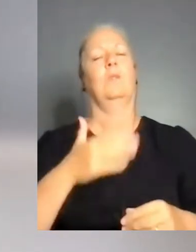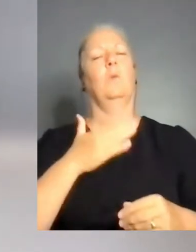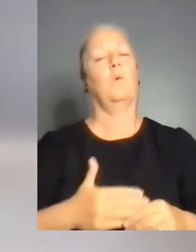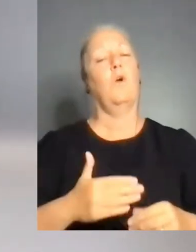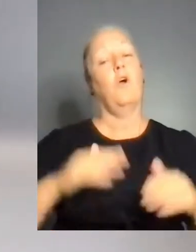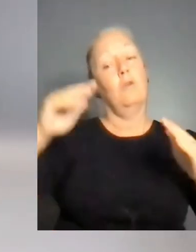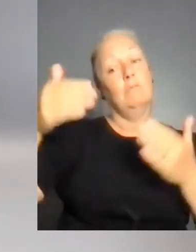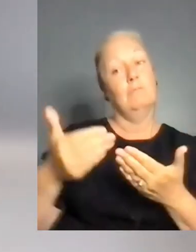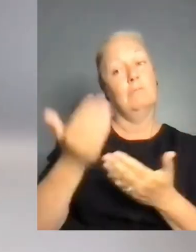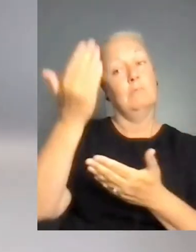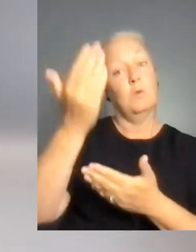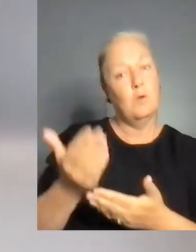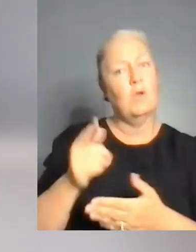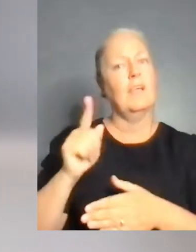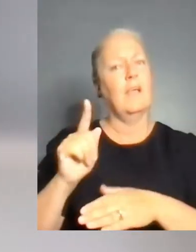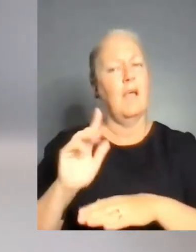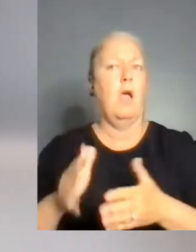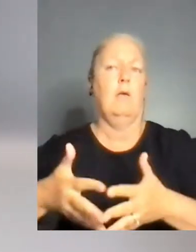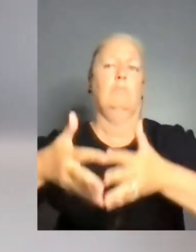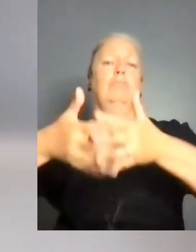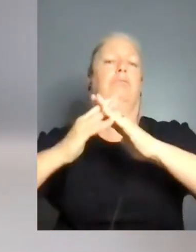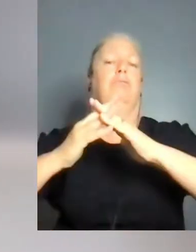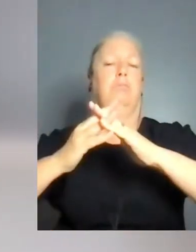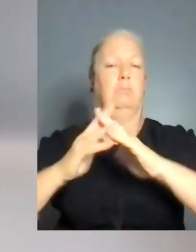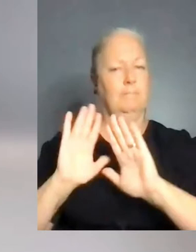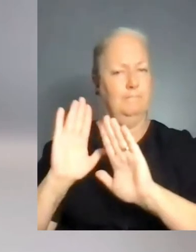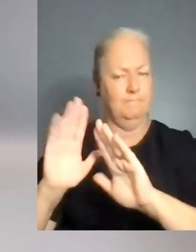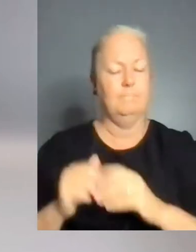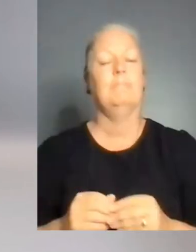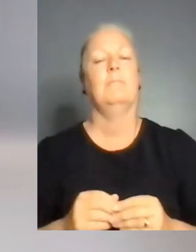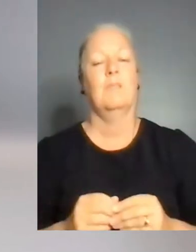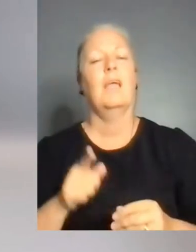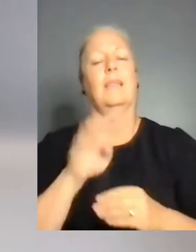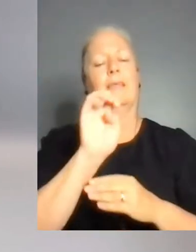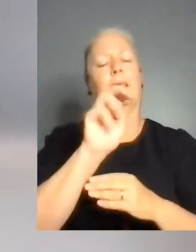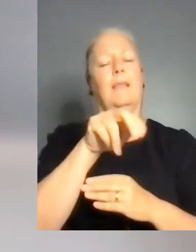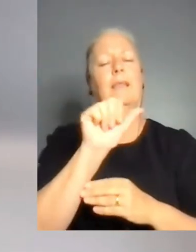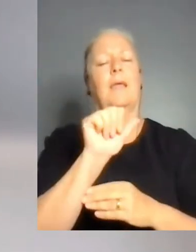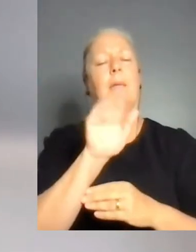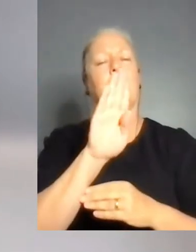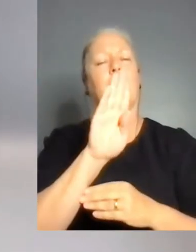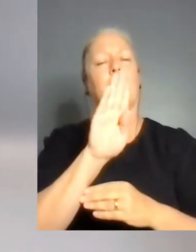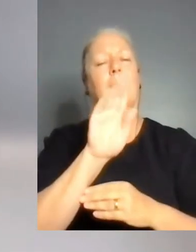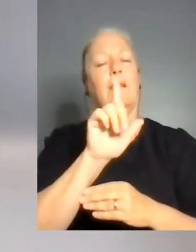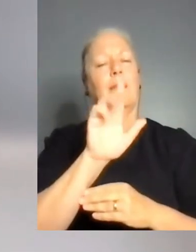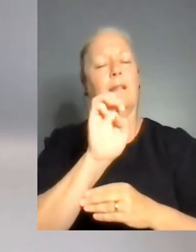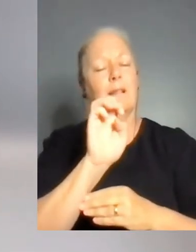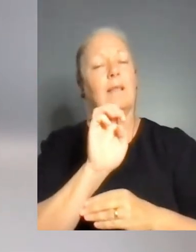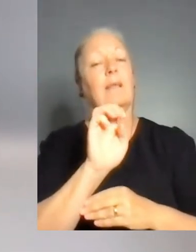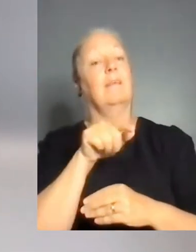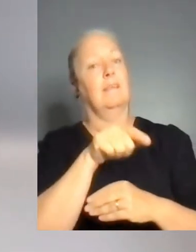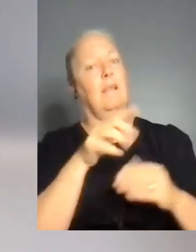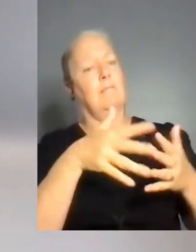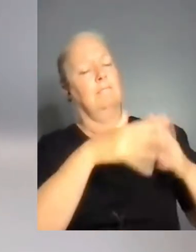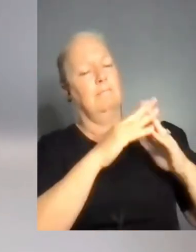foundation My Handicap and also the Enable.me Foundation, Joachim Schoss. He was interviewed by